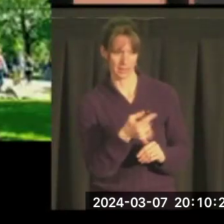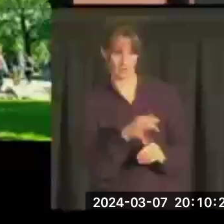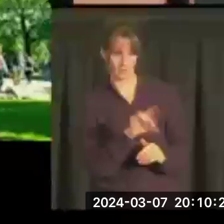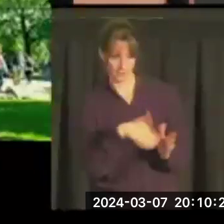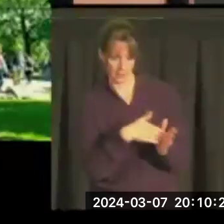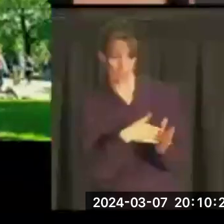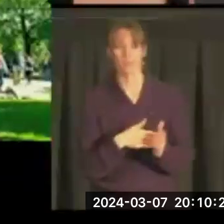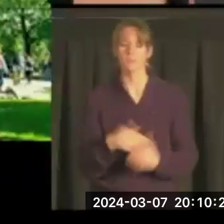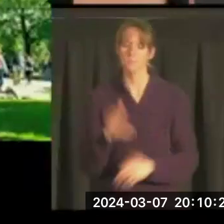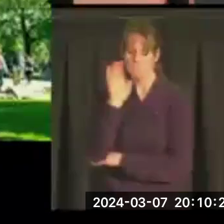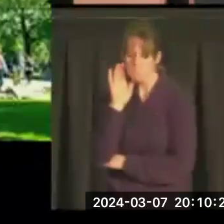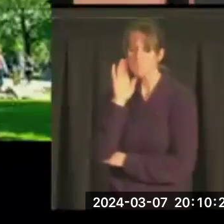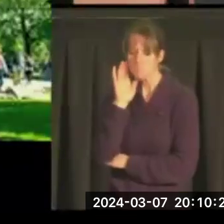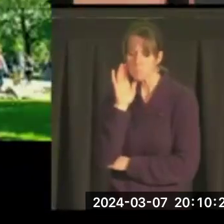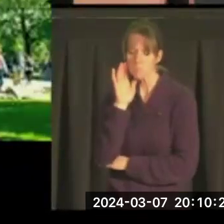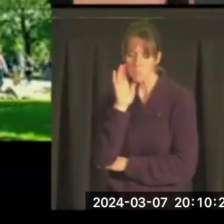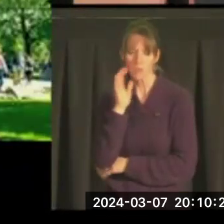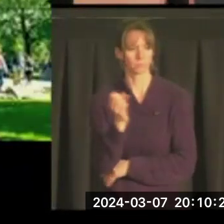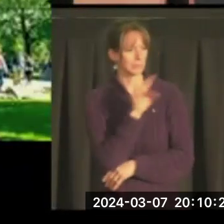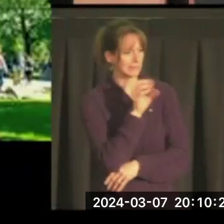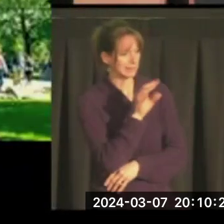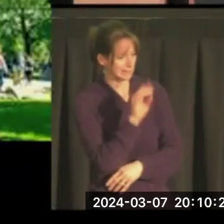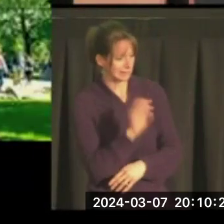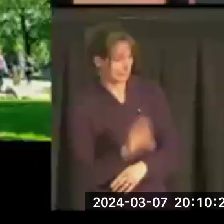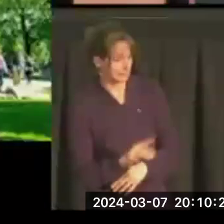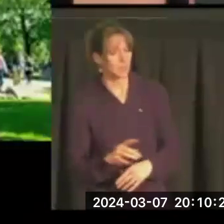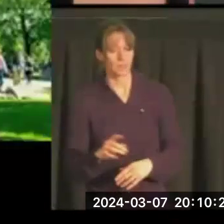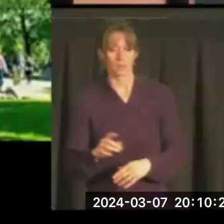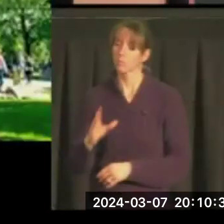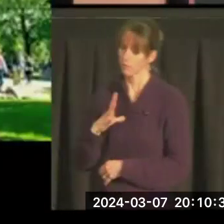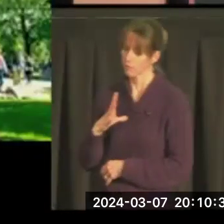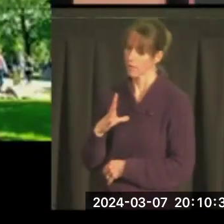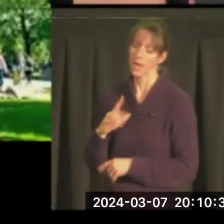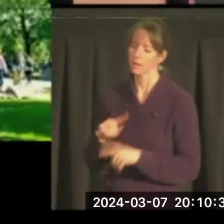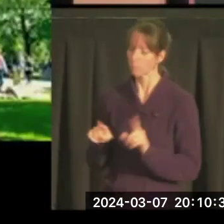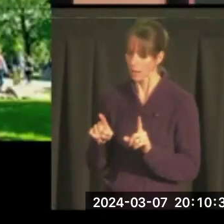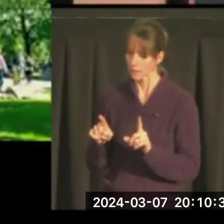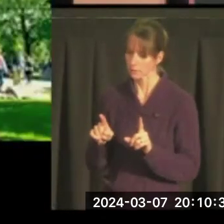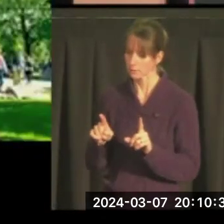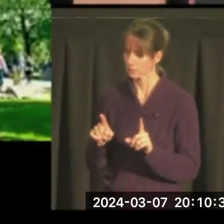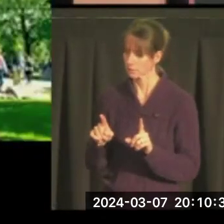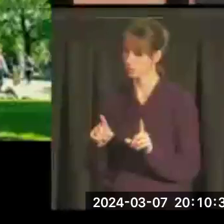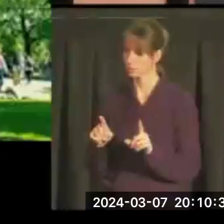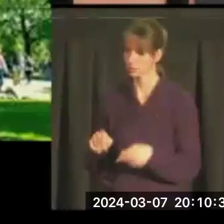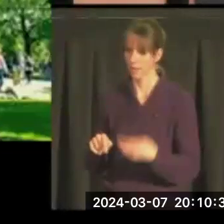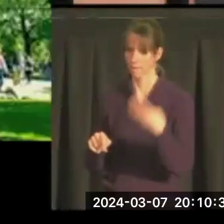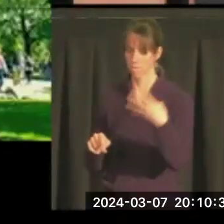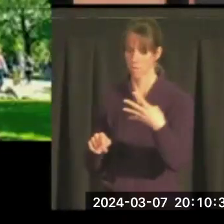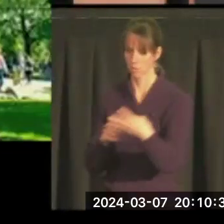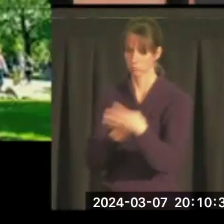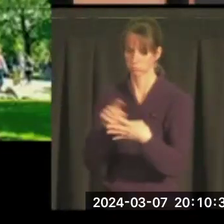So he listened carefully. He'd thought about it. I'd communicated with advance. And he said, that's fine. But he said, I have four conditions.